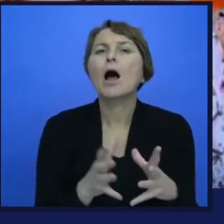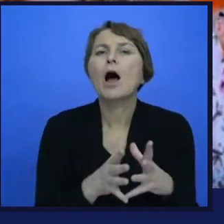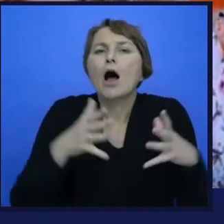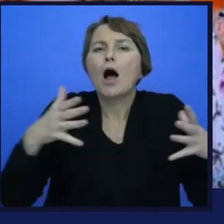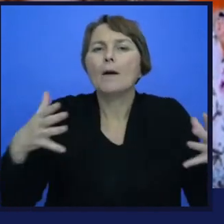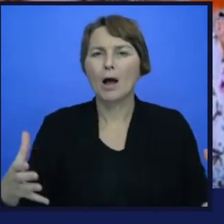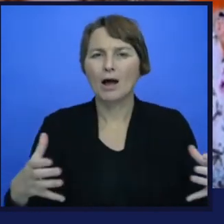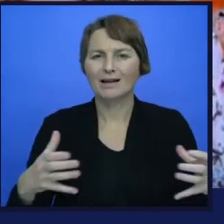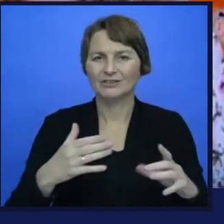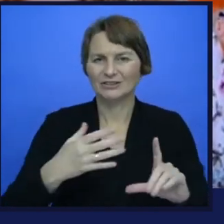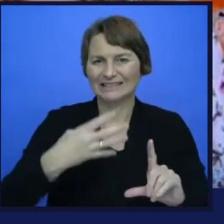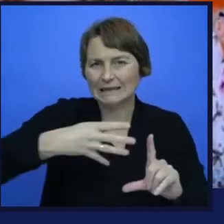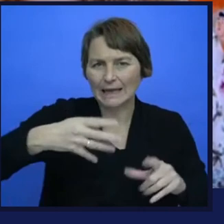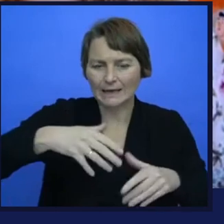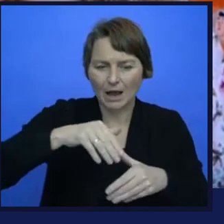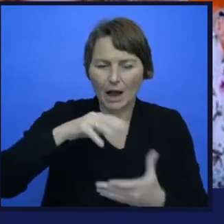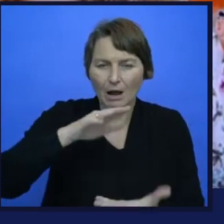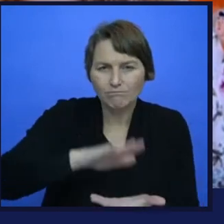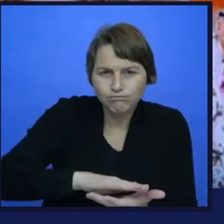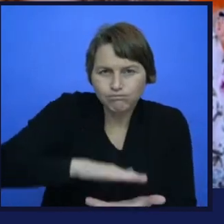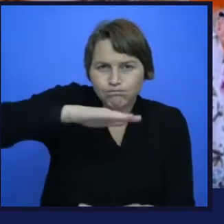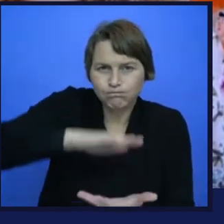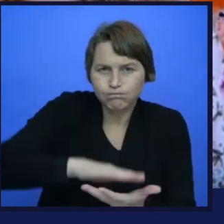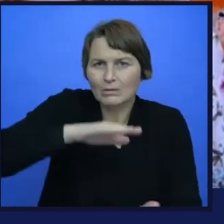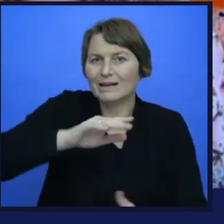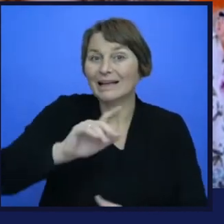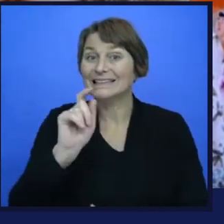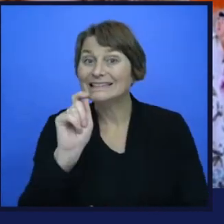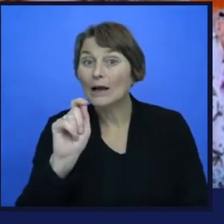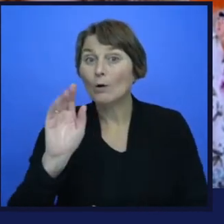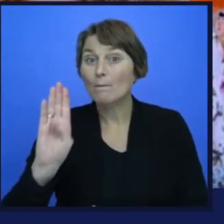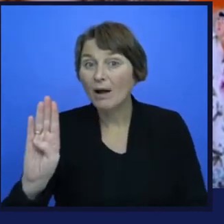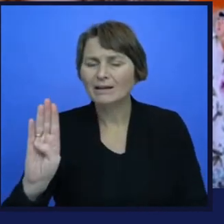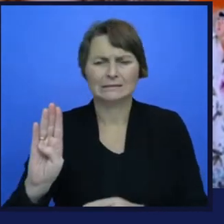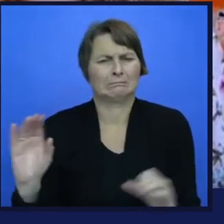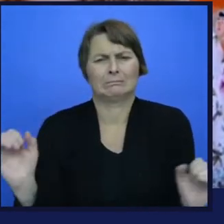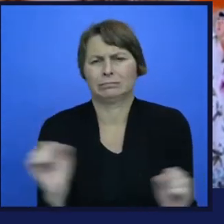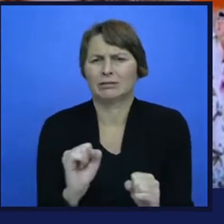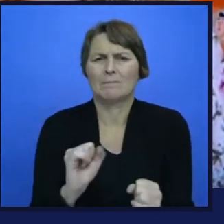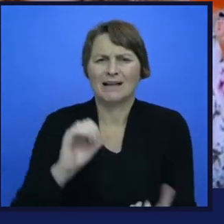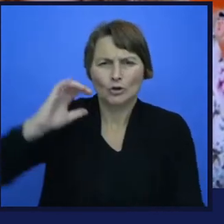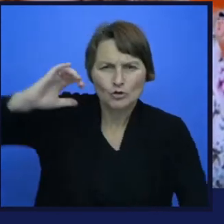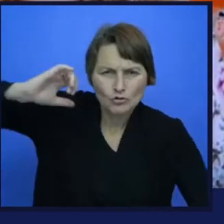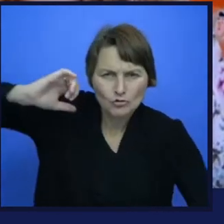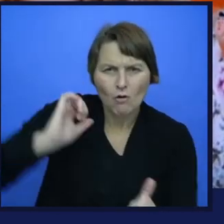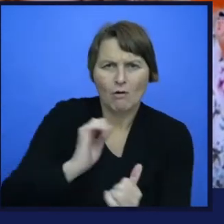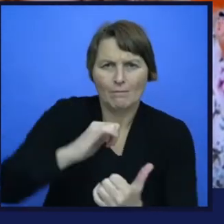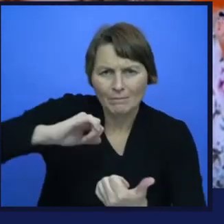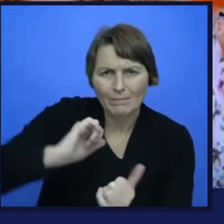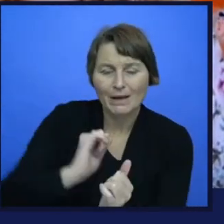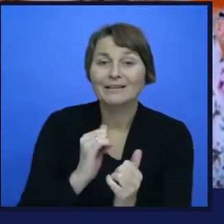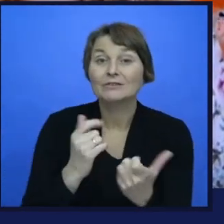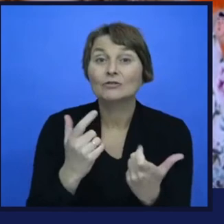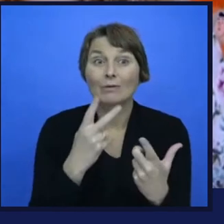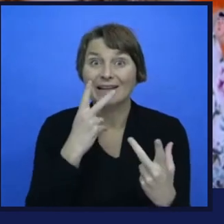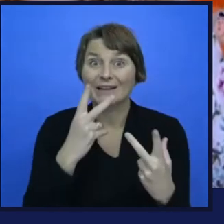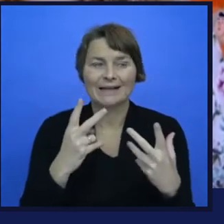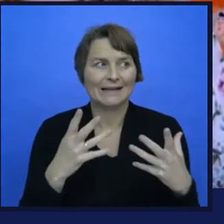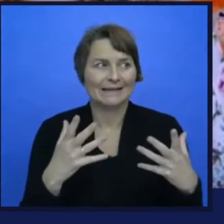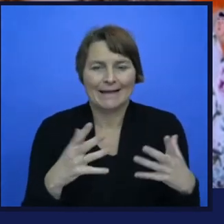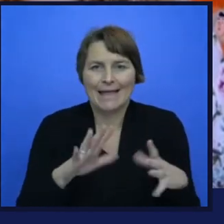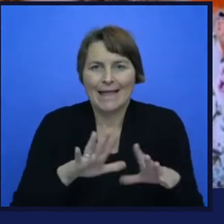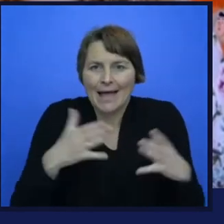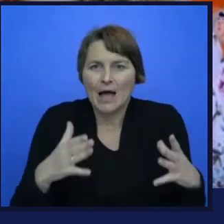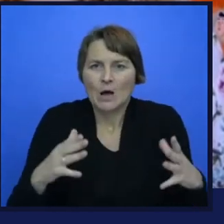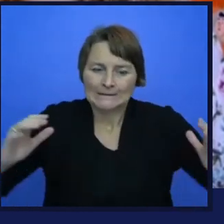compact models. So anything that you can save from a space and computing perspective will improve the